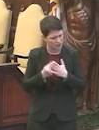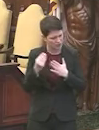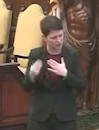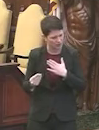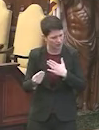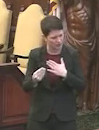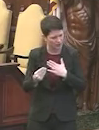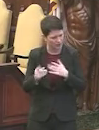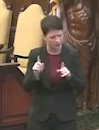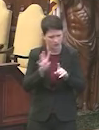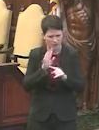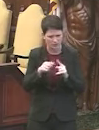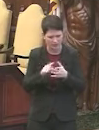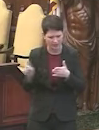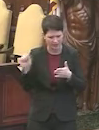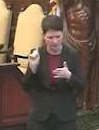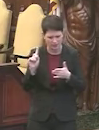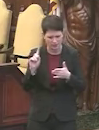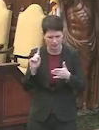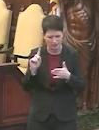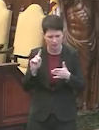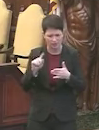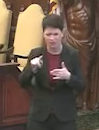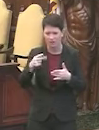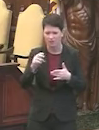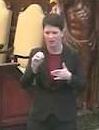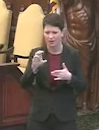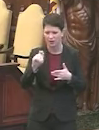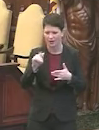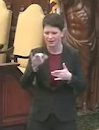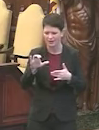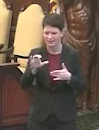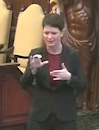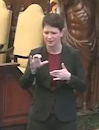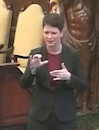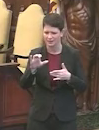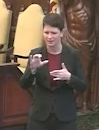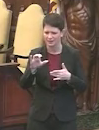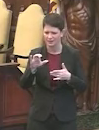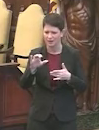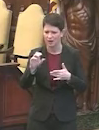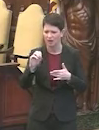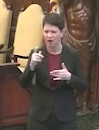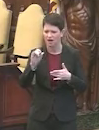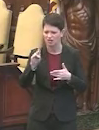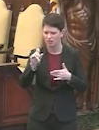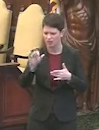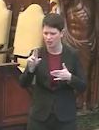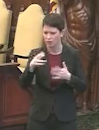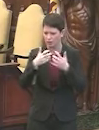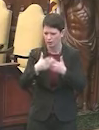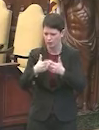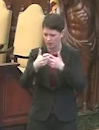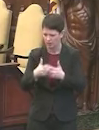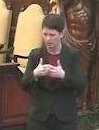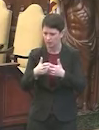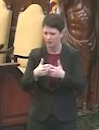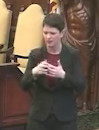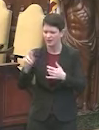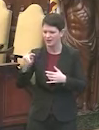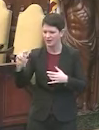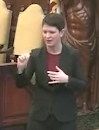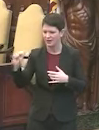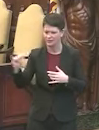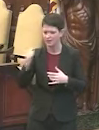which I talked about last week, photocatalistic, catalyst oxidators that actually, that the